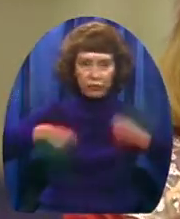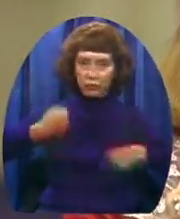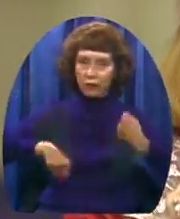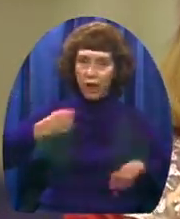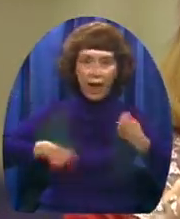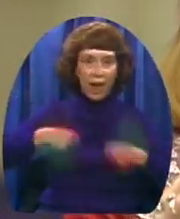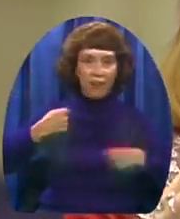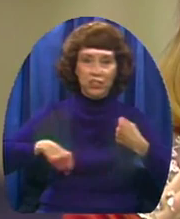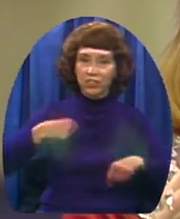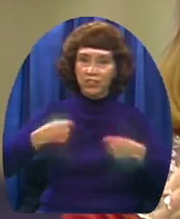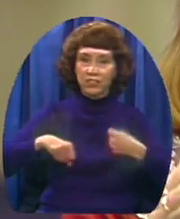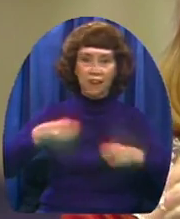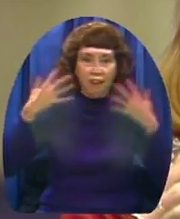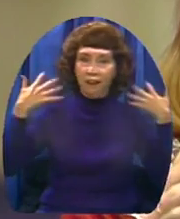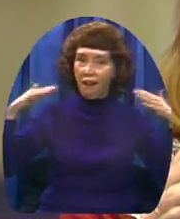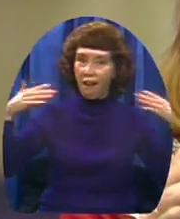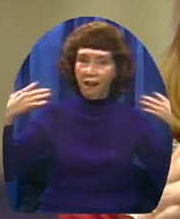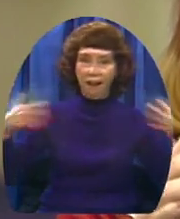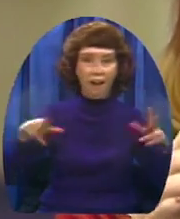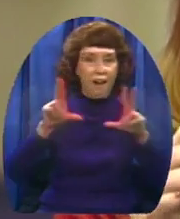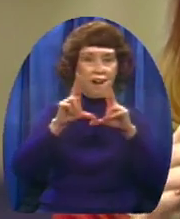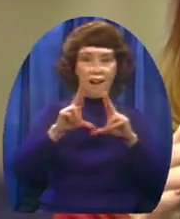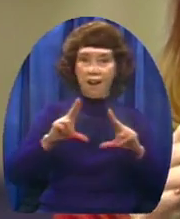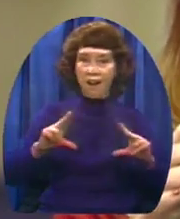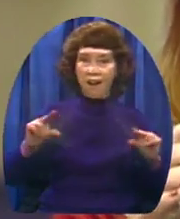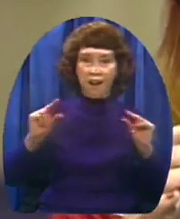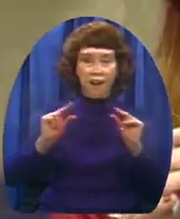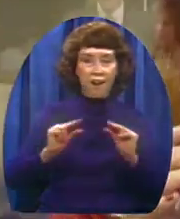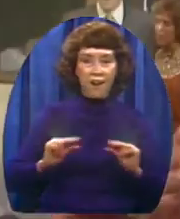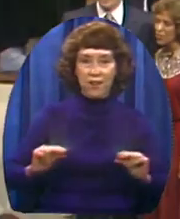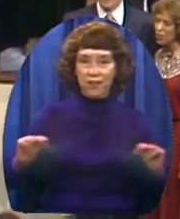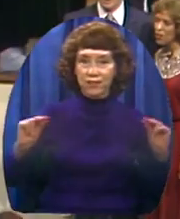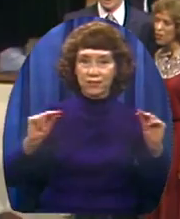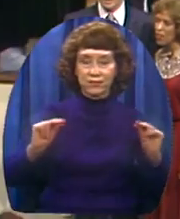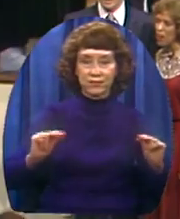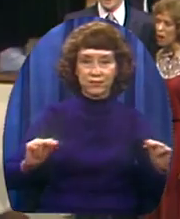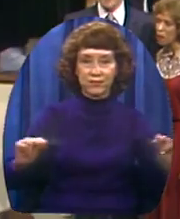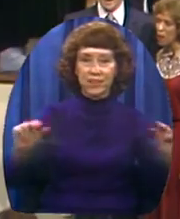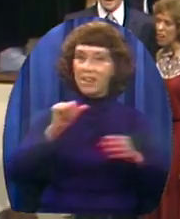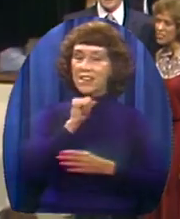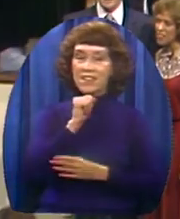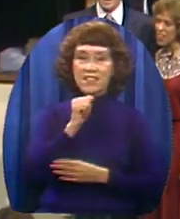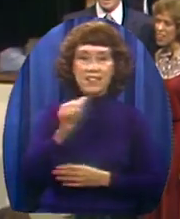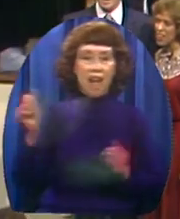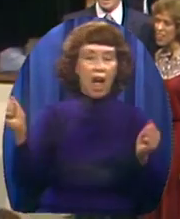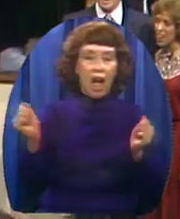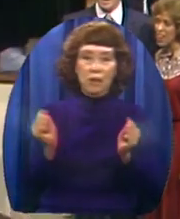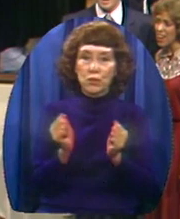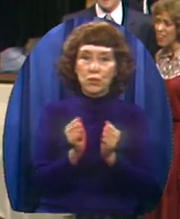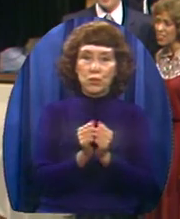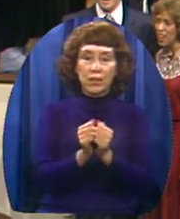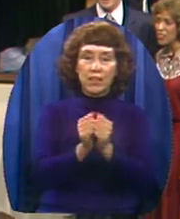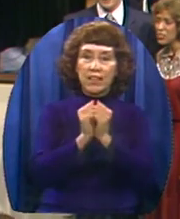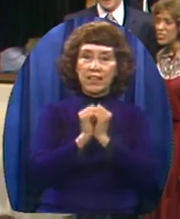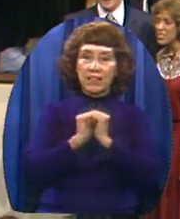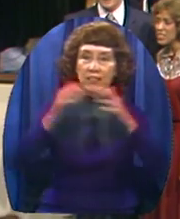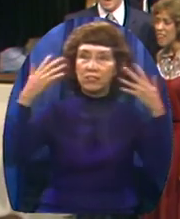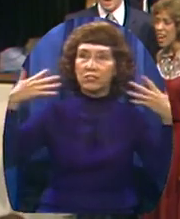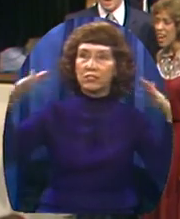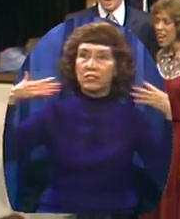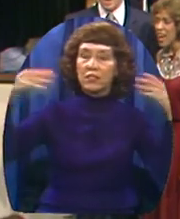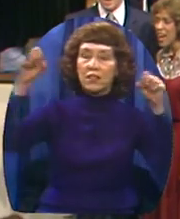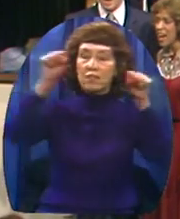sermons. Nor the mighty, the